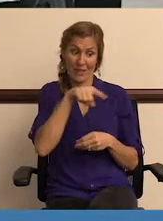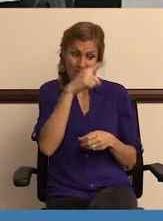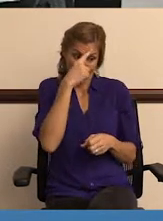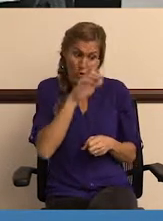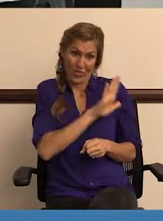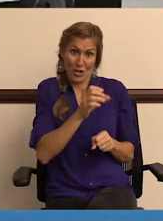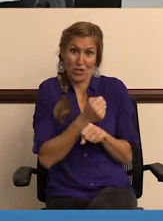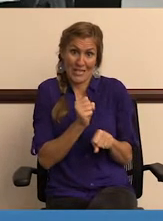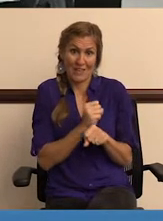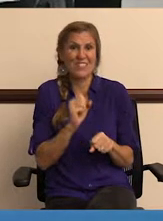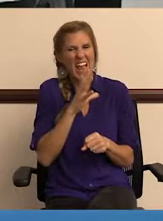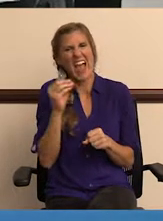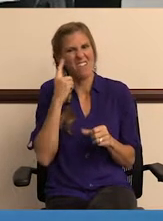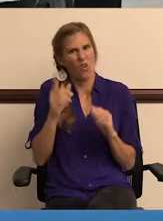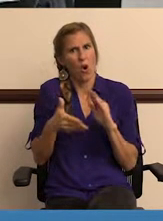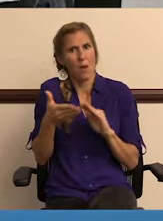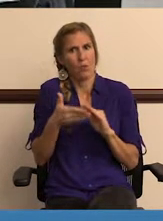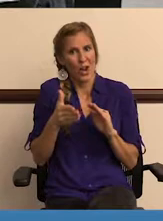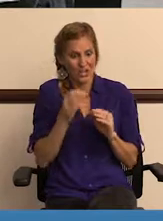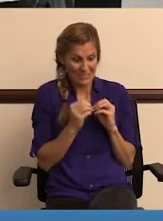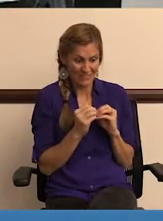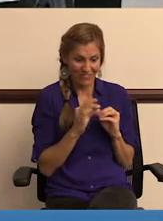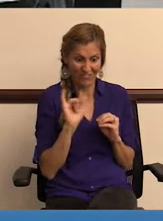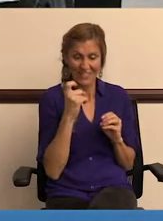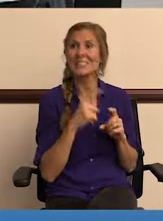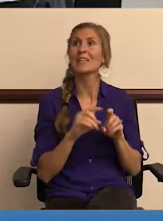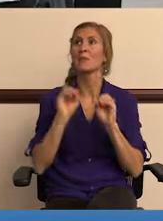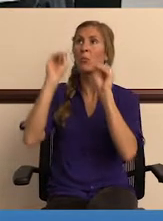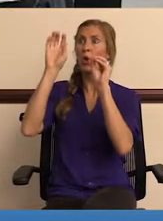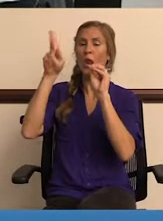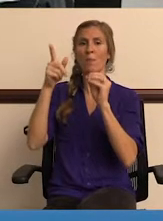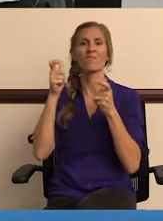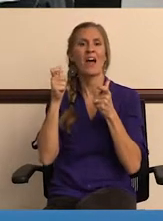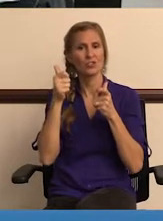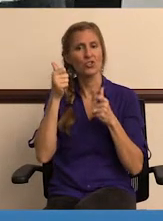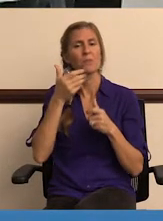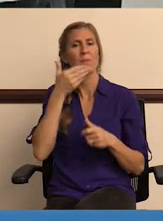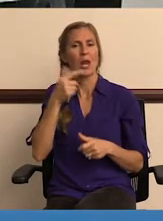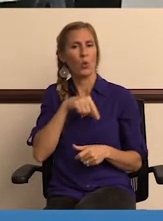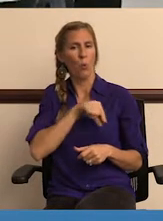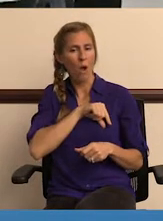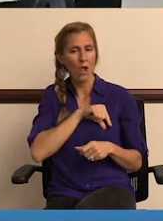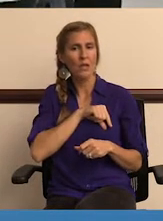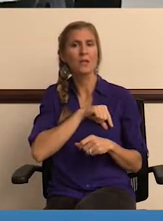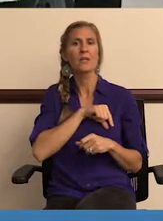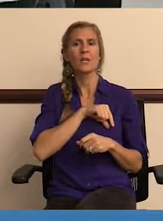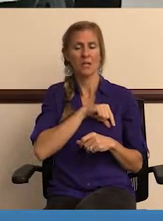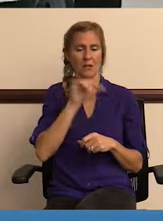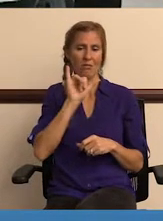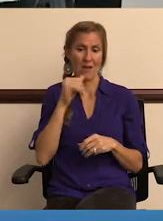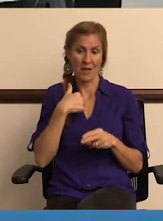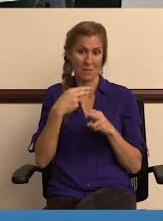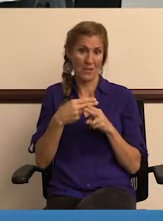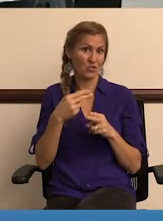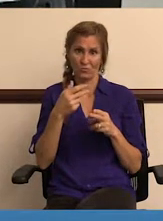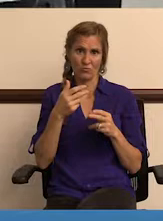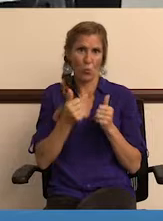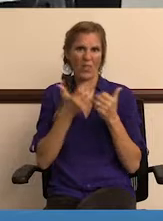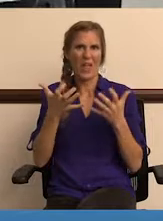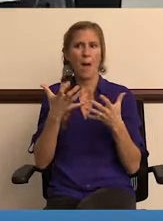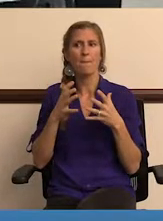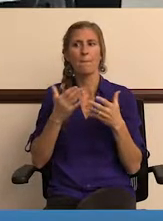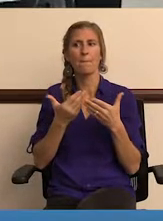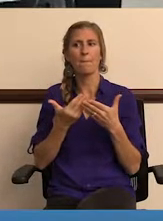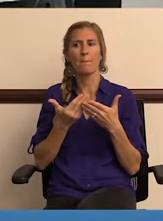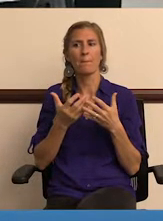good addition for them safety-wise and operationally. They can do the inspections faster, higher quality, and, like I